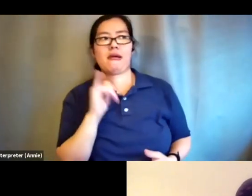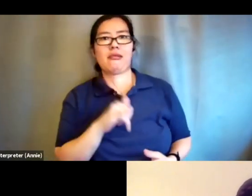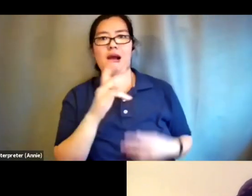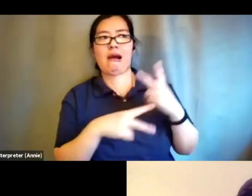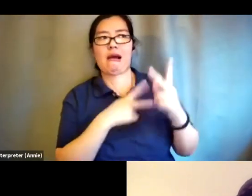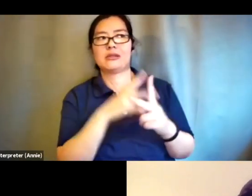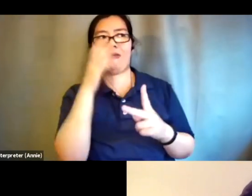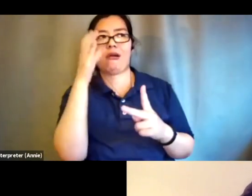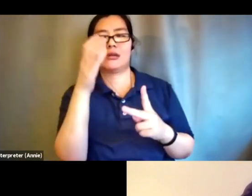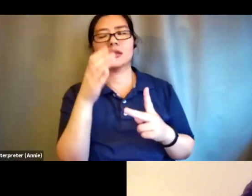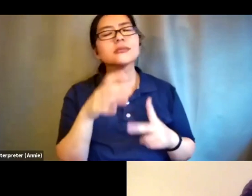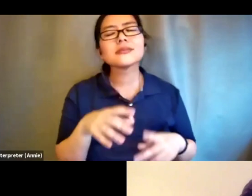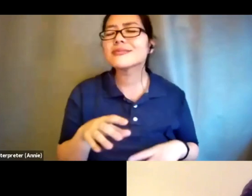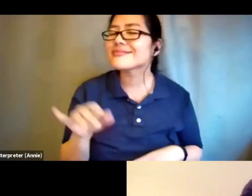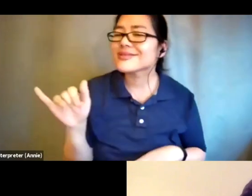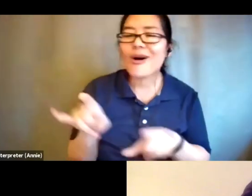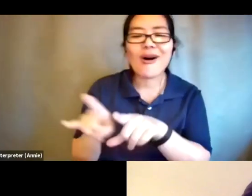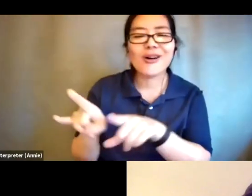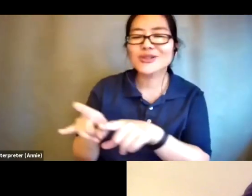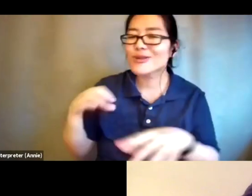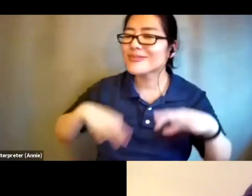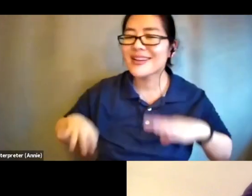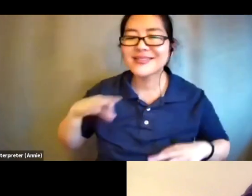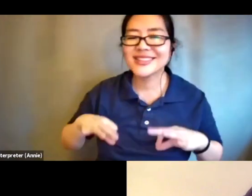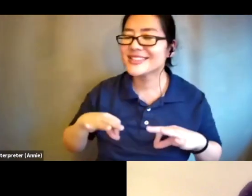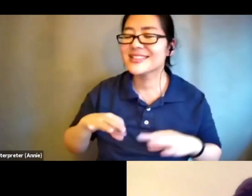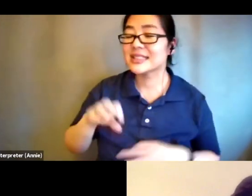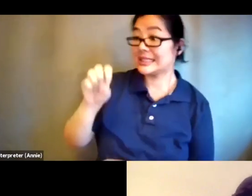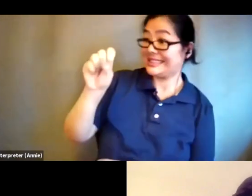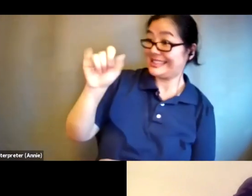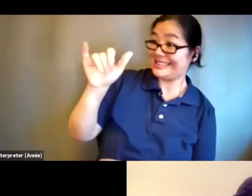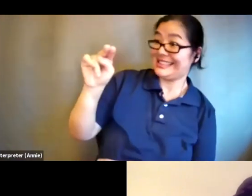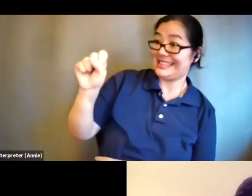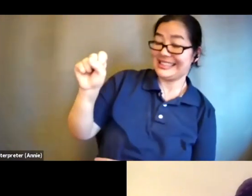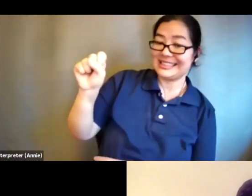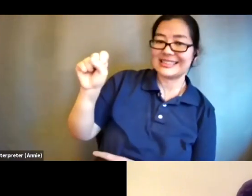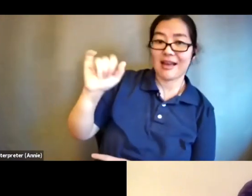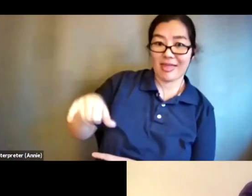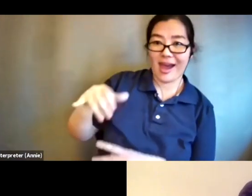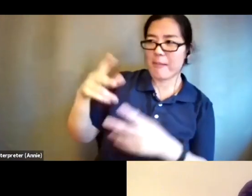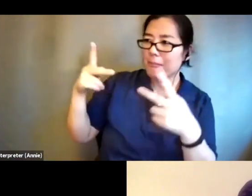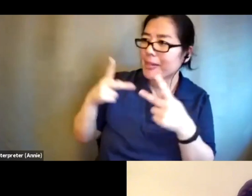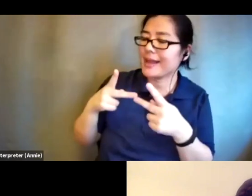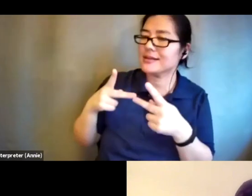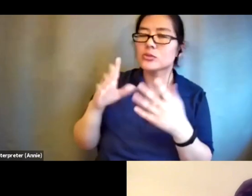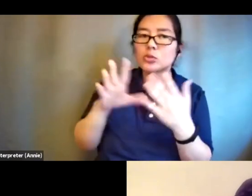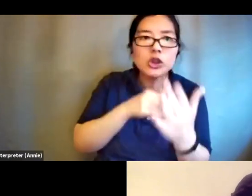think sins has been a place where we've gotten to learn that all body minds are different and that's okay and that's a thing that we